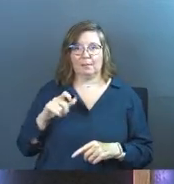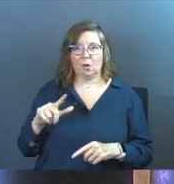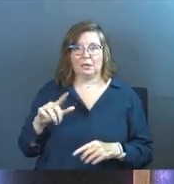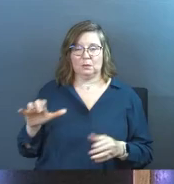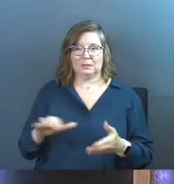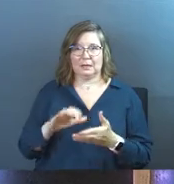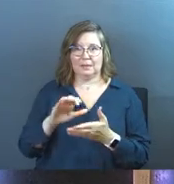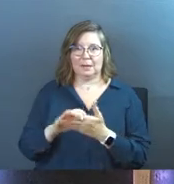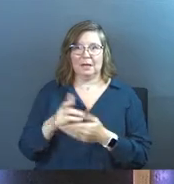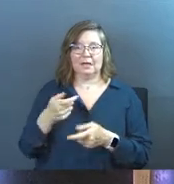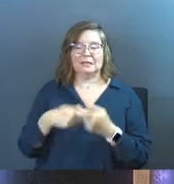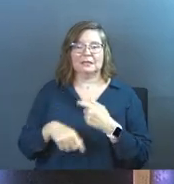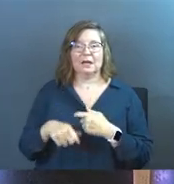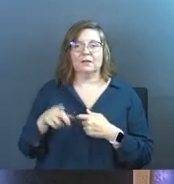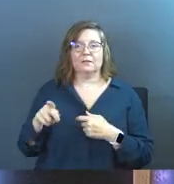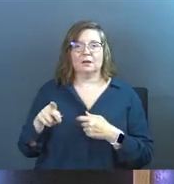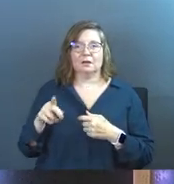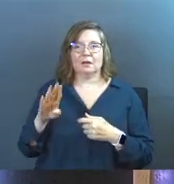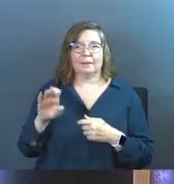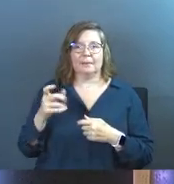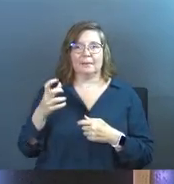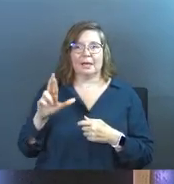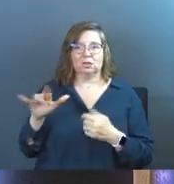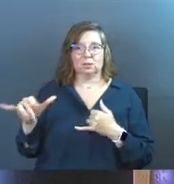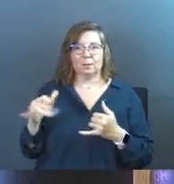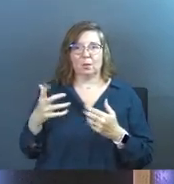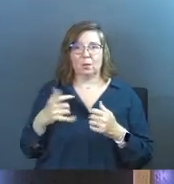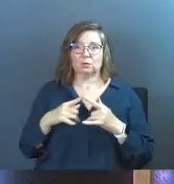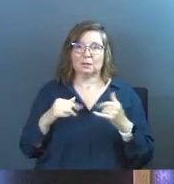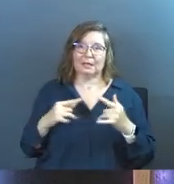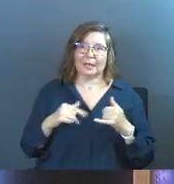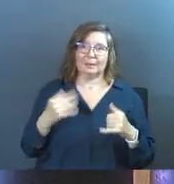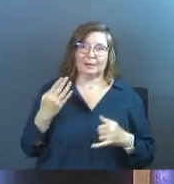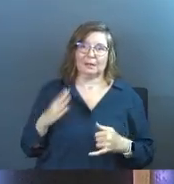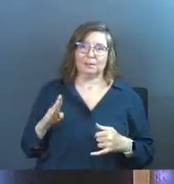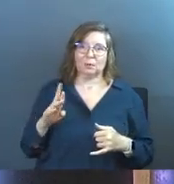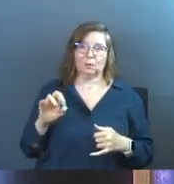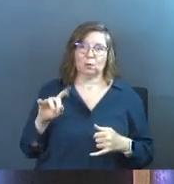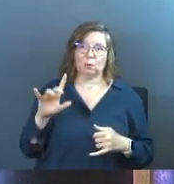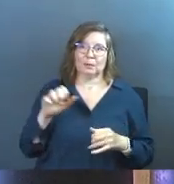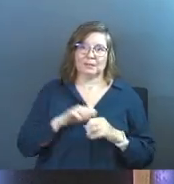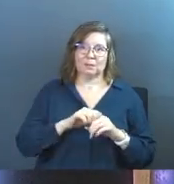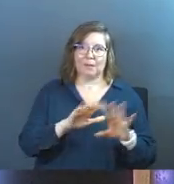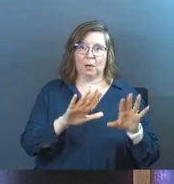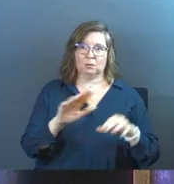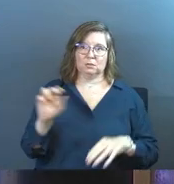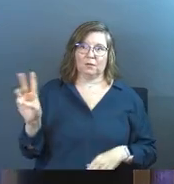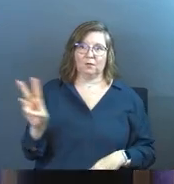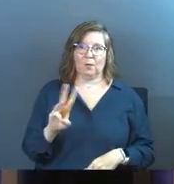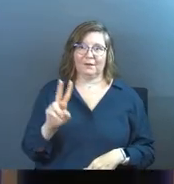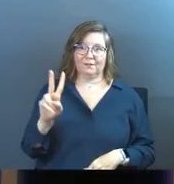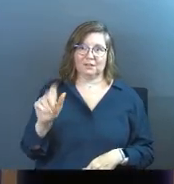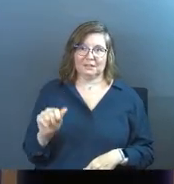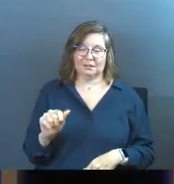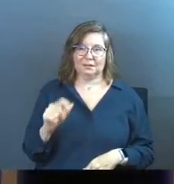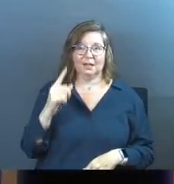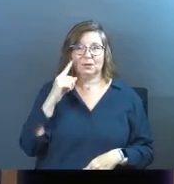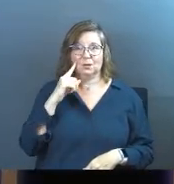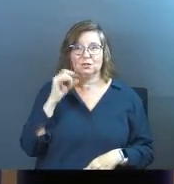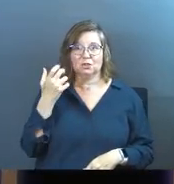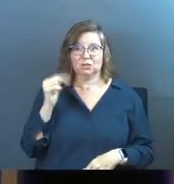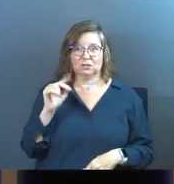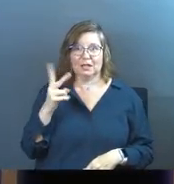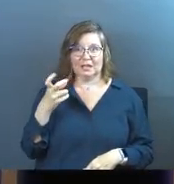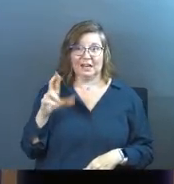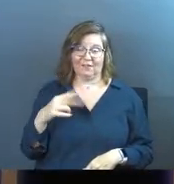married and he, instead of a bachelor party, he wants to have a camp out in the Blue Ridge Mountains in West Virginia. And if you're hearing John Denver,